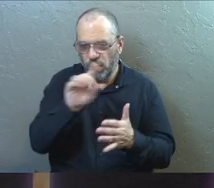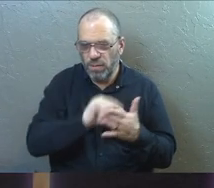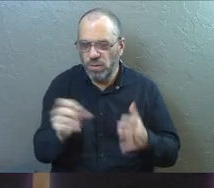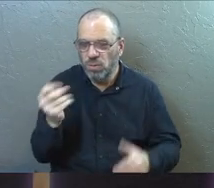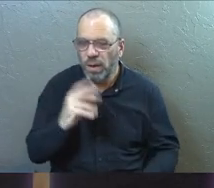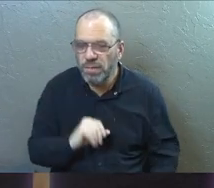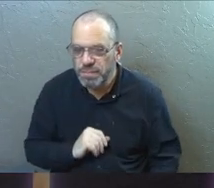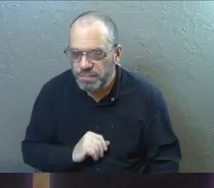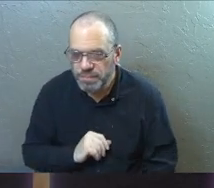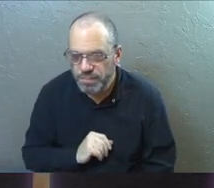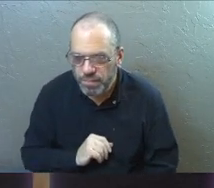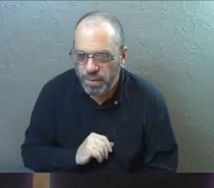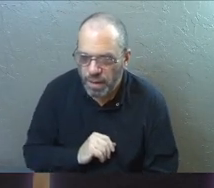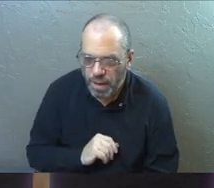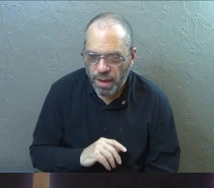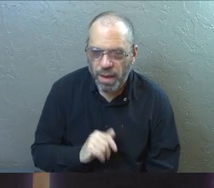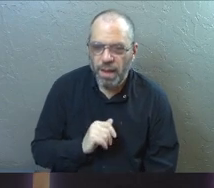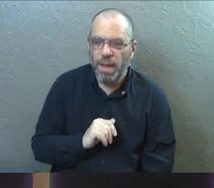this.